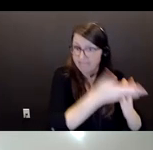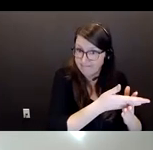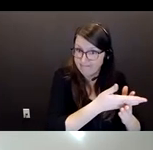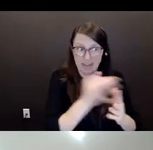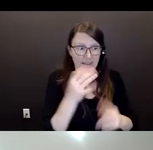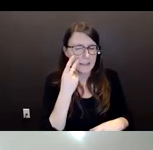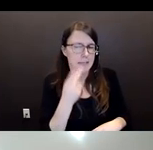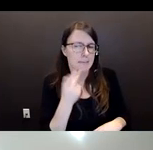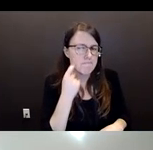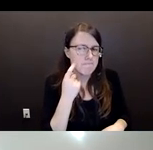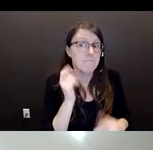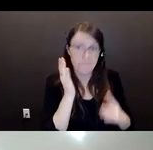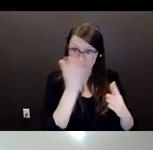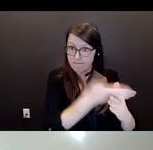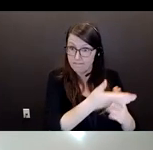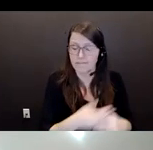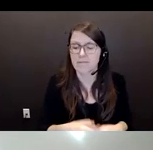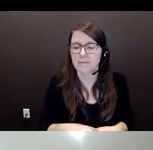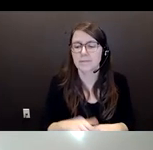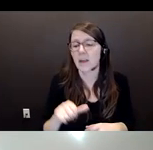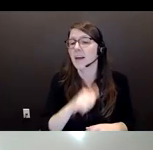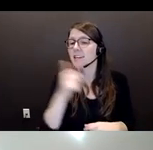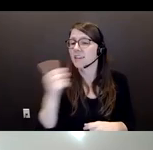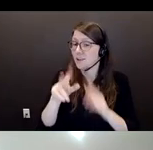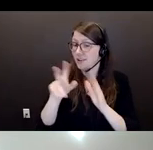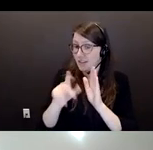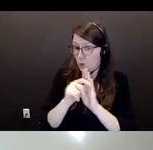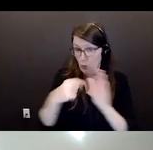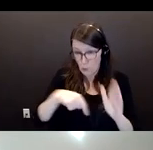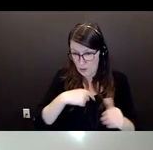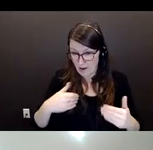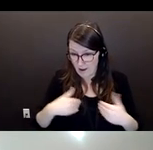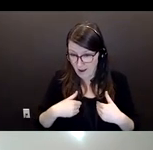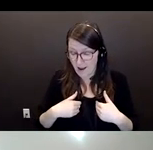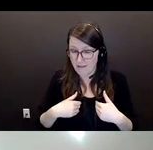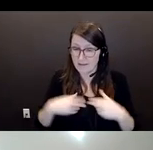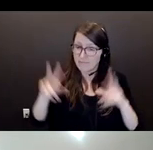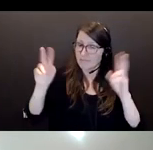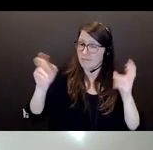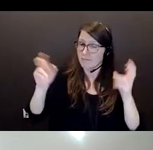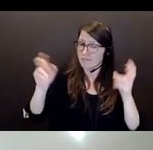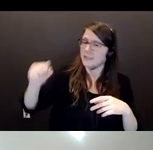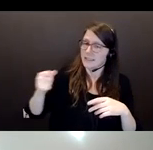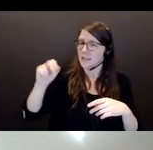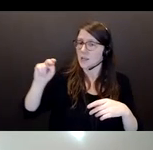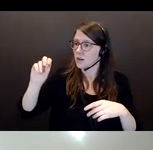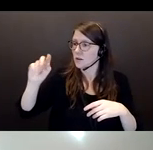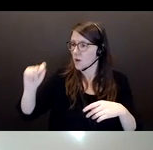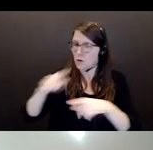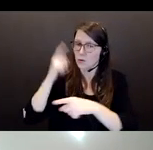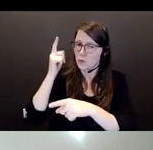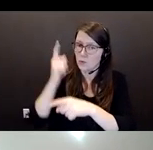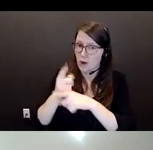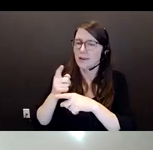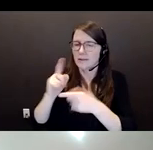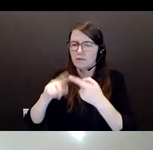similar to Martin's, you know, concept around the stepping in, stepping out is the It's Not Right Neighbours, Friends and Families program that we encourage bystanders to,